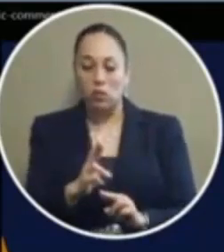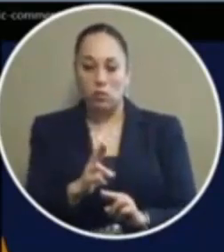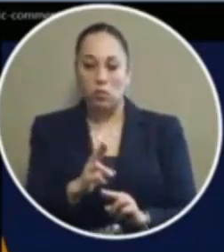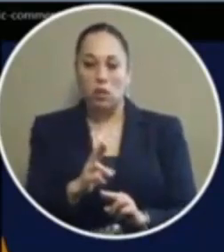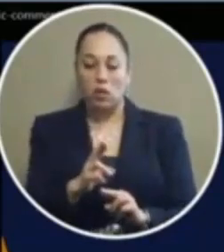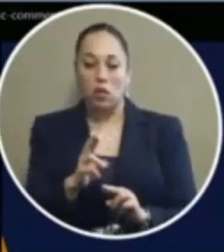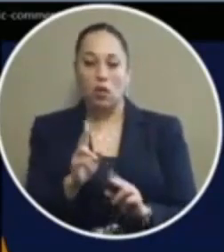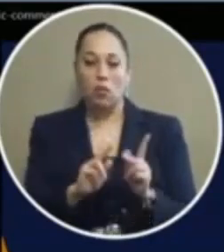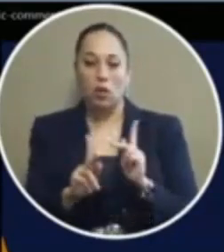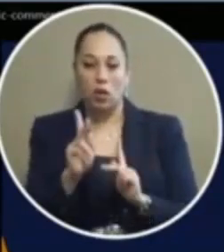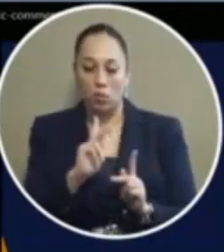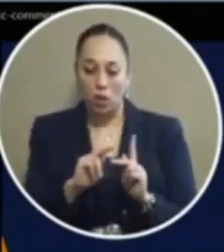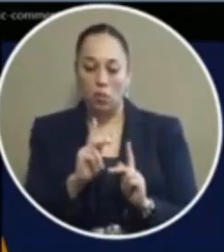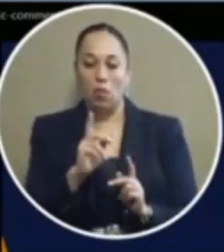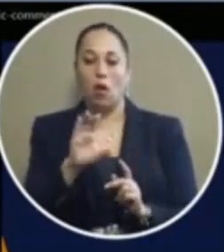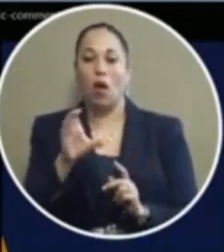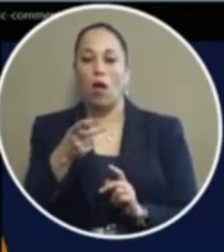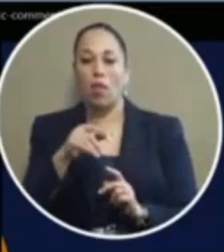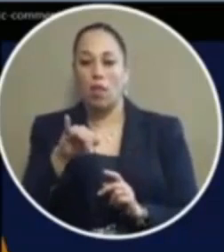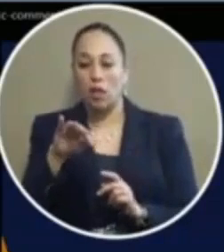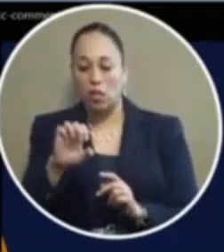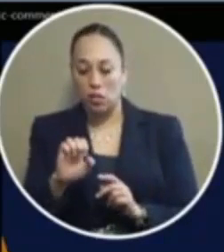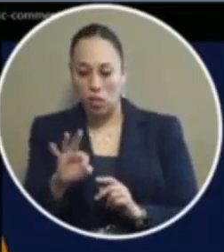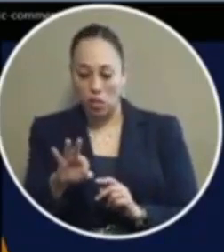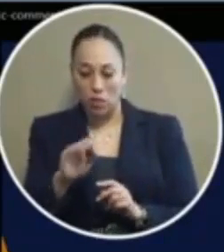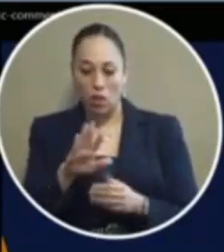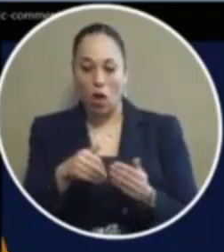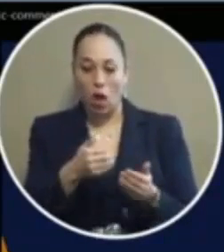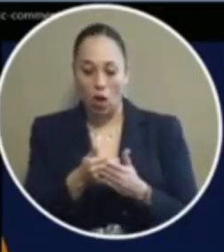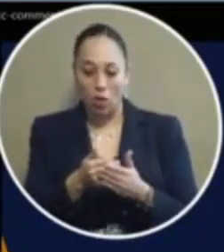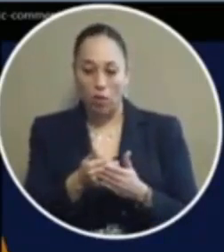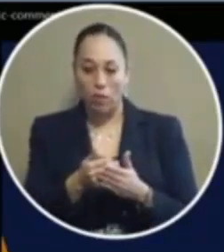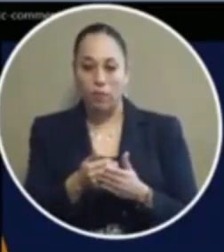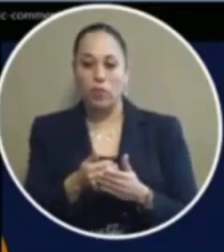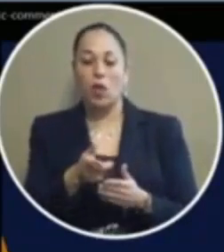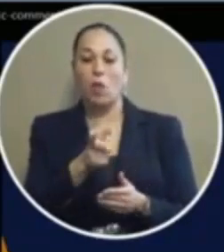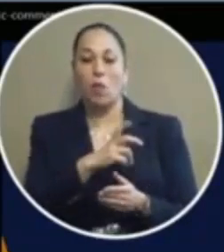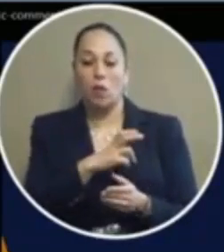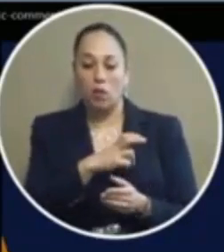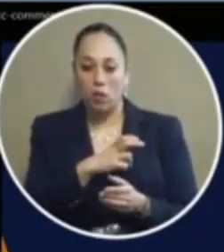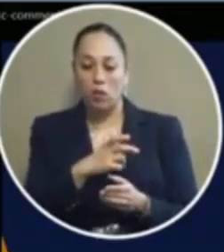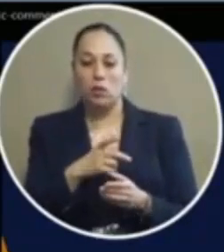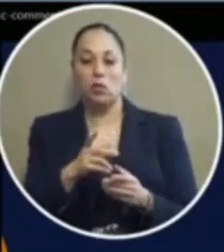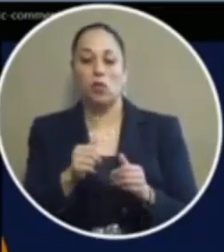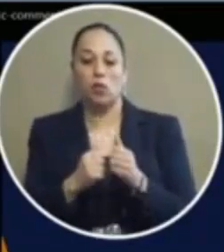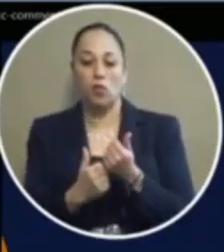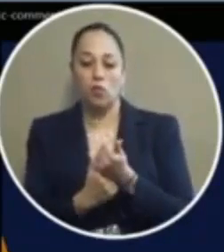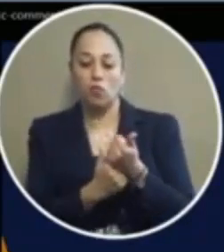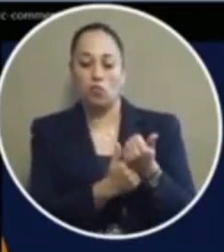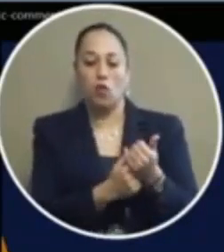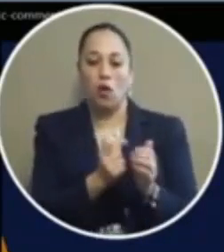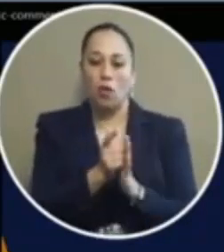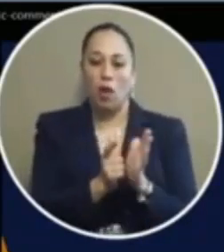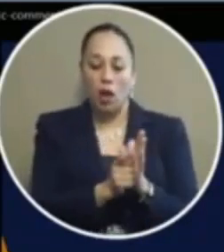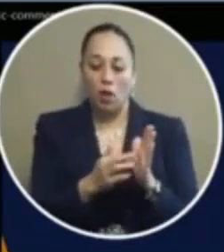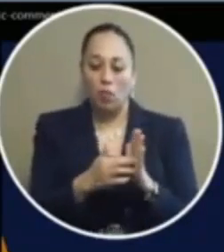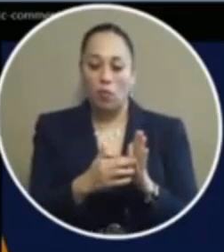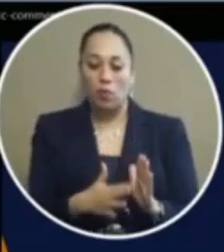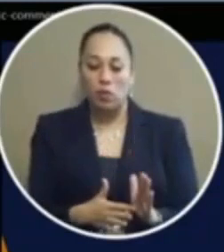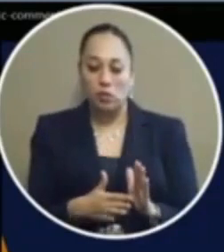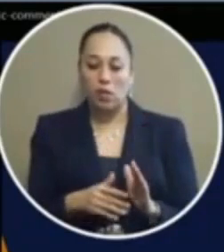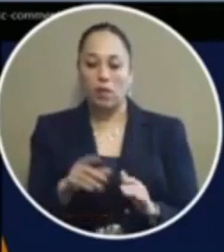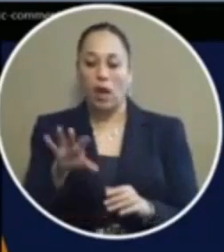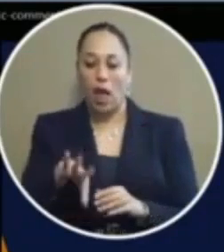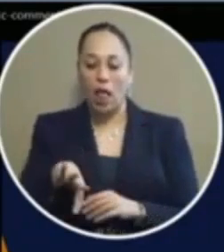remind the public that the chief of police does not set policy our peace officers are to enforce the laws made by the representatives whom are